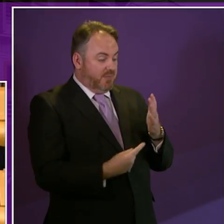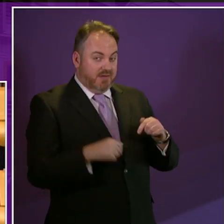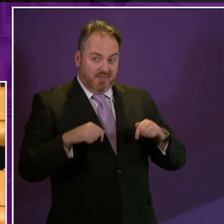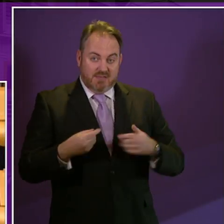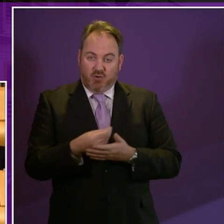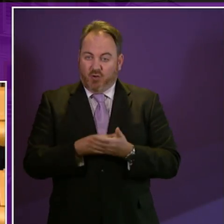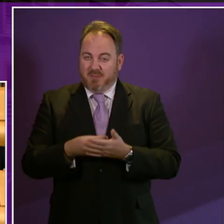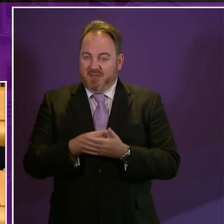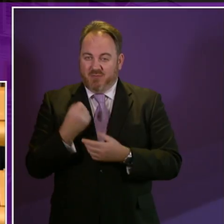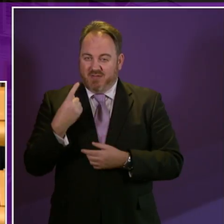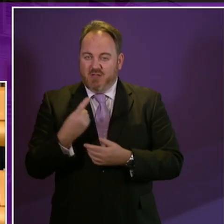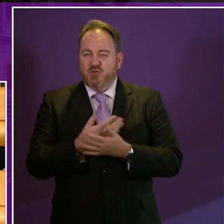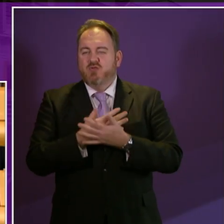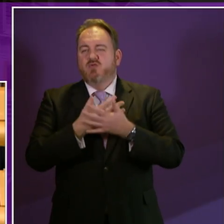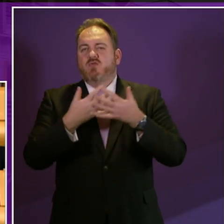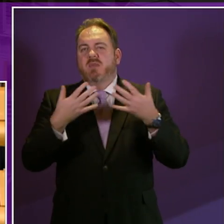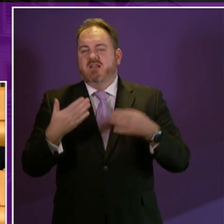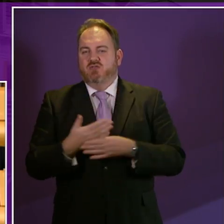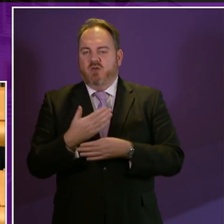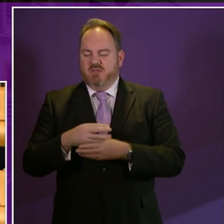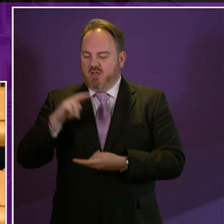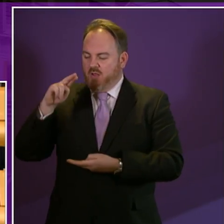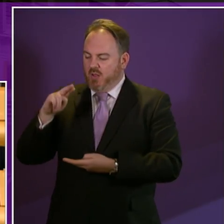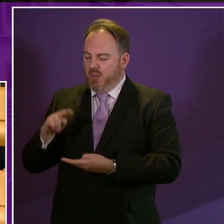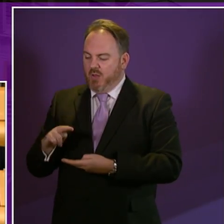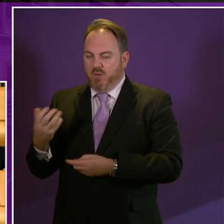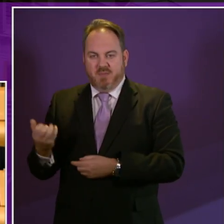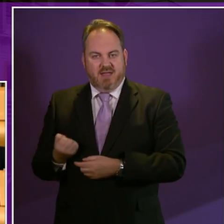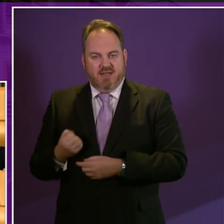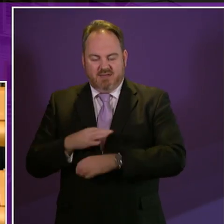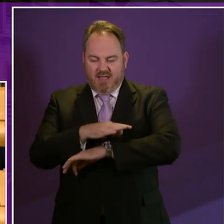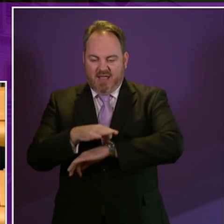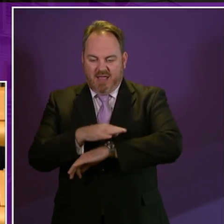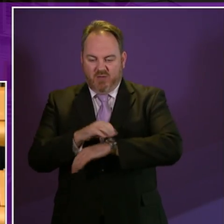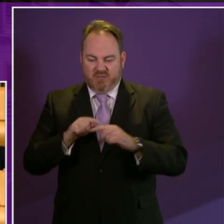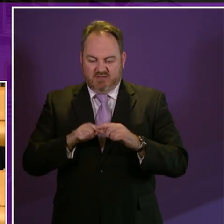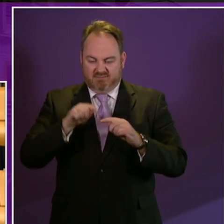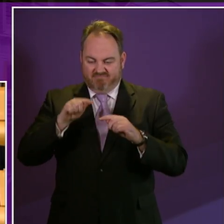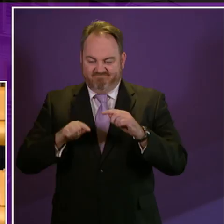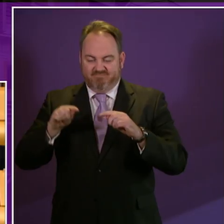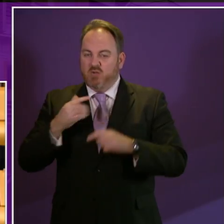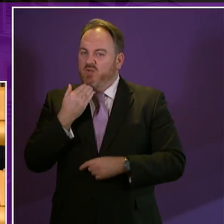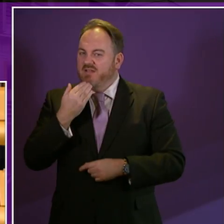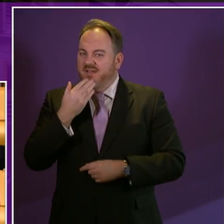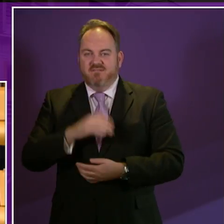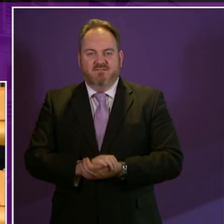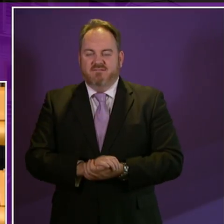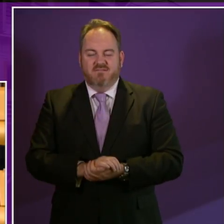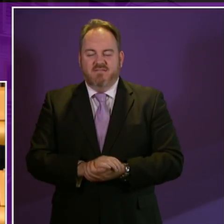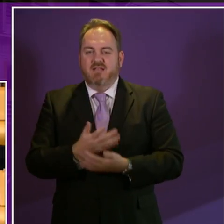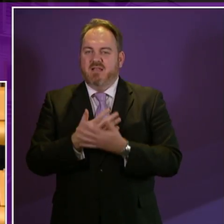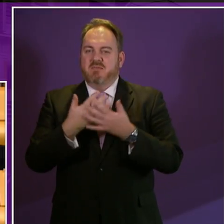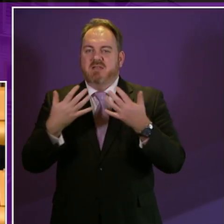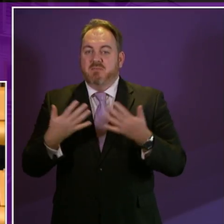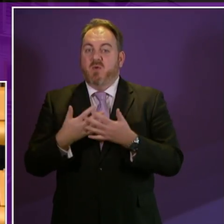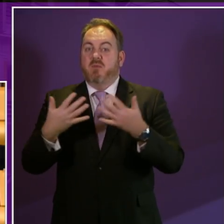where too many jobs are low paid with highly variable hours that don't protect people from poverty and disabled people are more likely